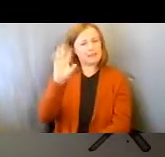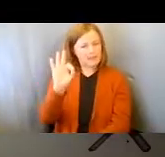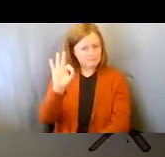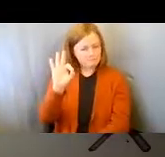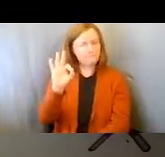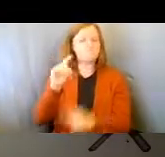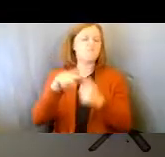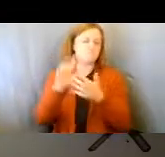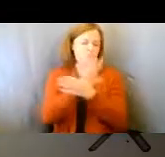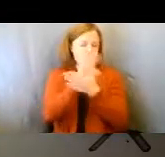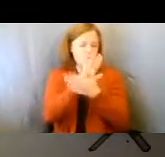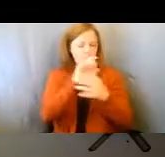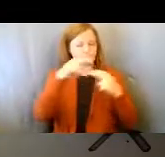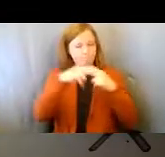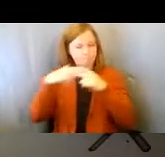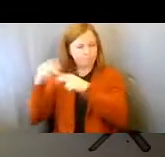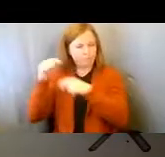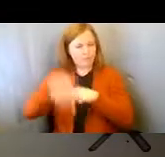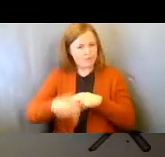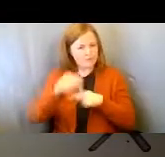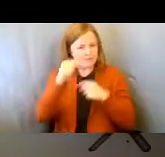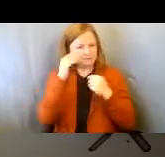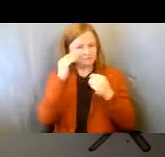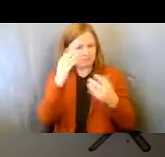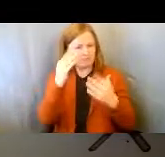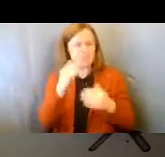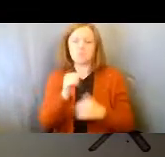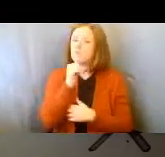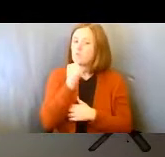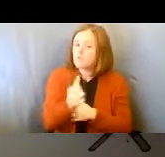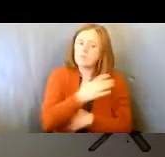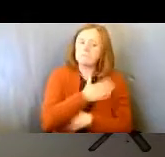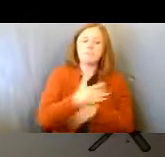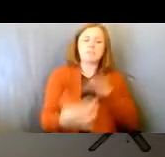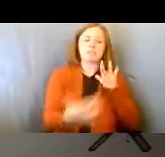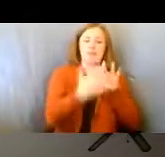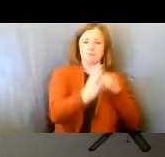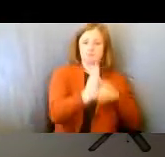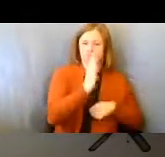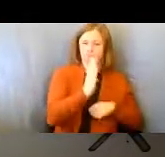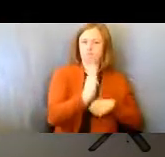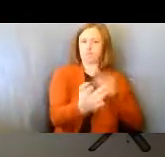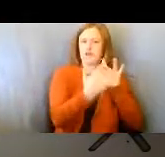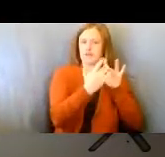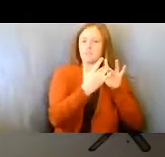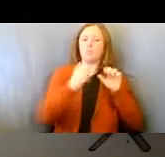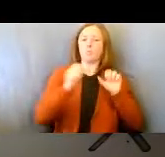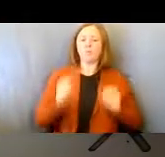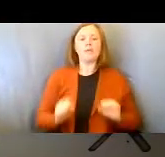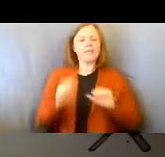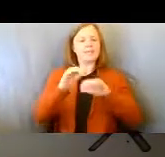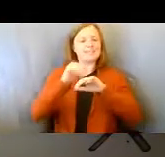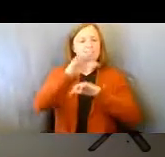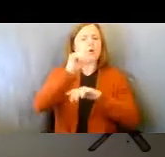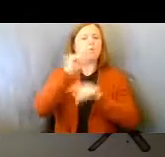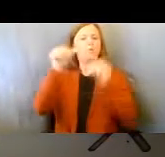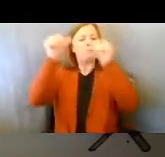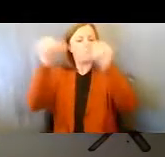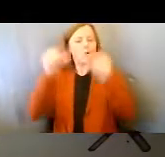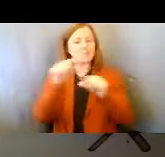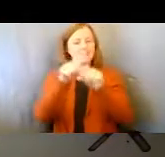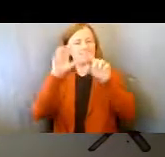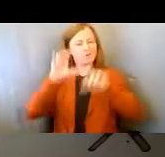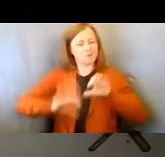If you did not receive the presentation materials, please reach out to us directly, and we'll also post them in the chat.